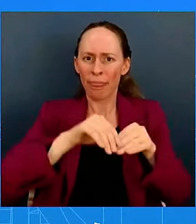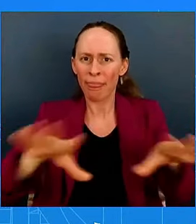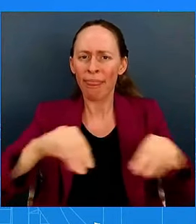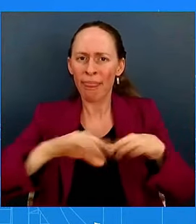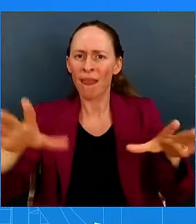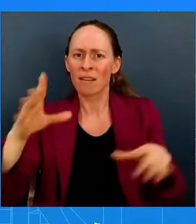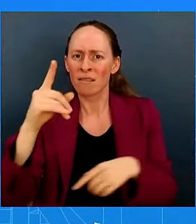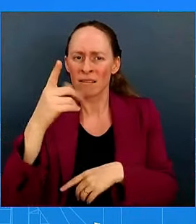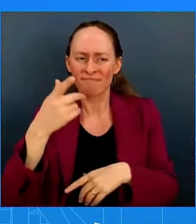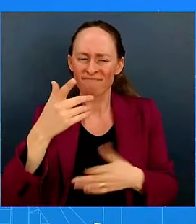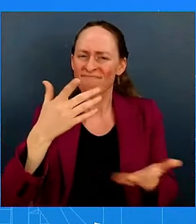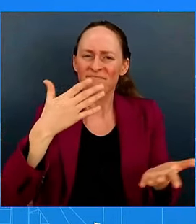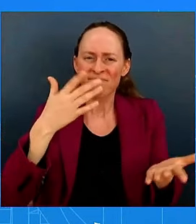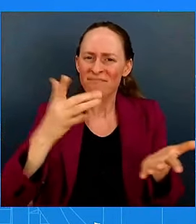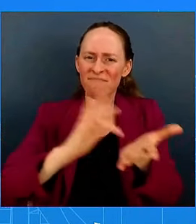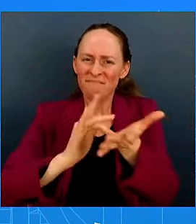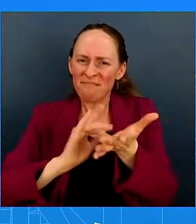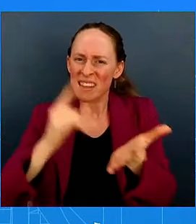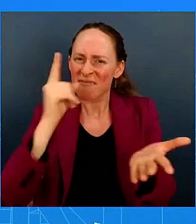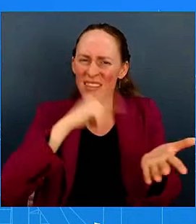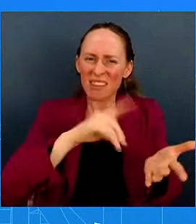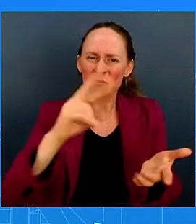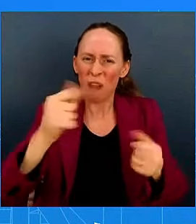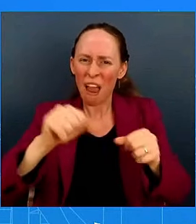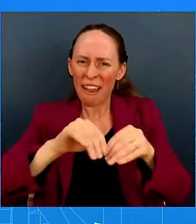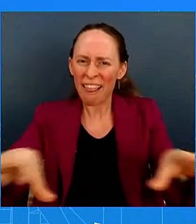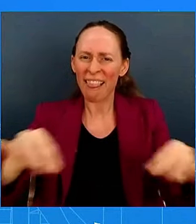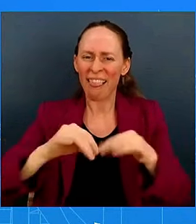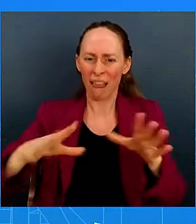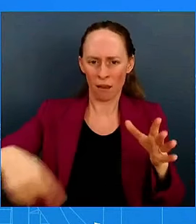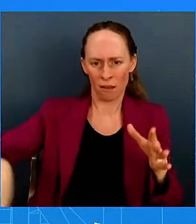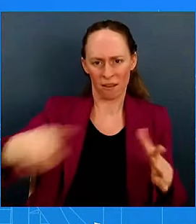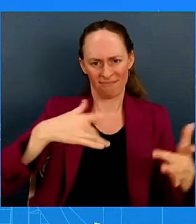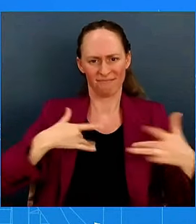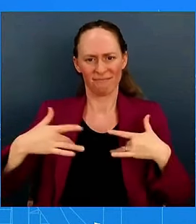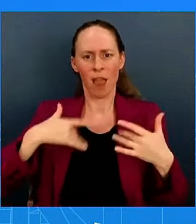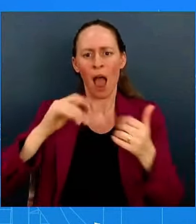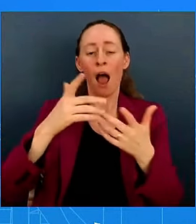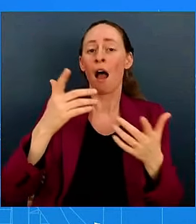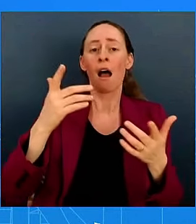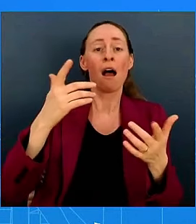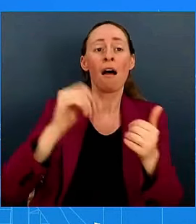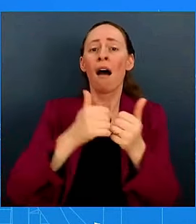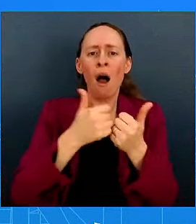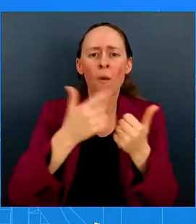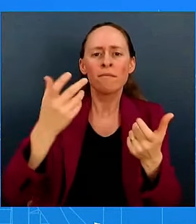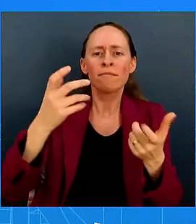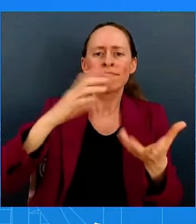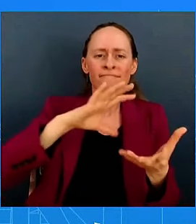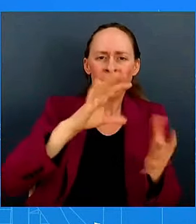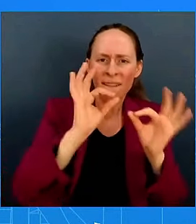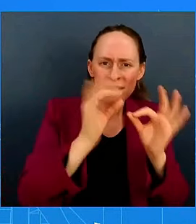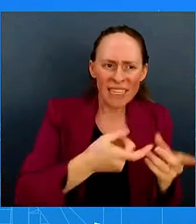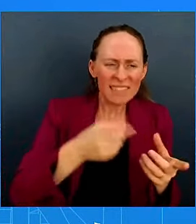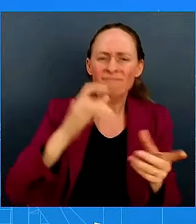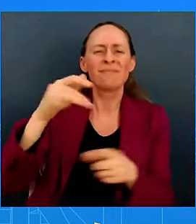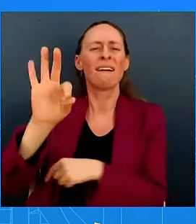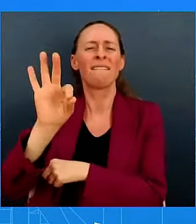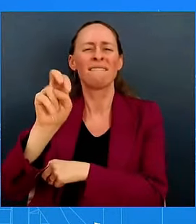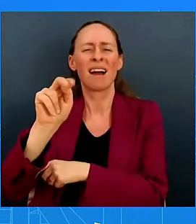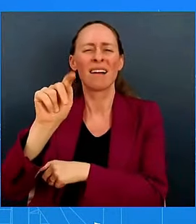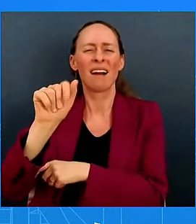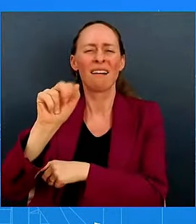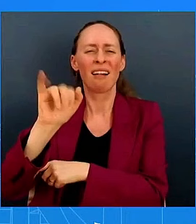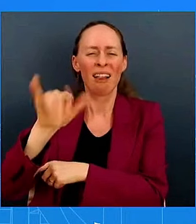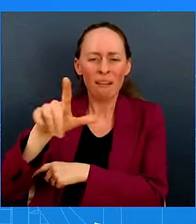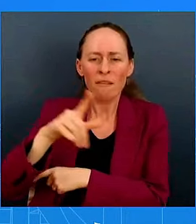disrupt the global supply chain of illicit fentanyl and other synthetic drugs. This event will be an opportunity for leaders to drive progress on one of the most lethal